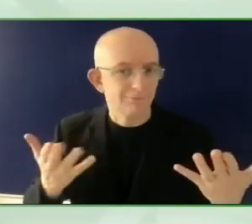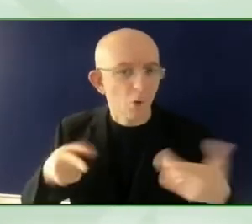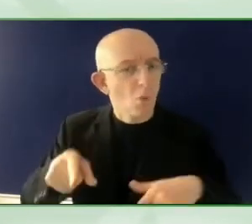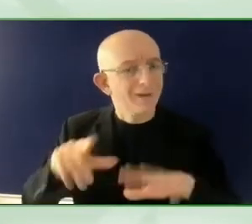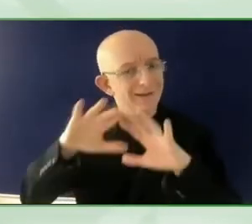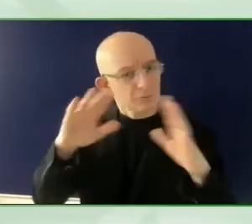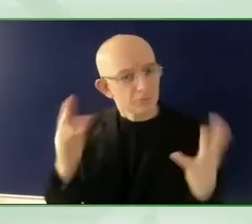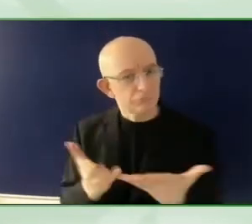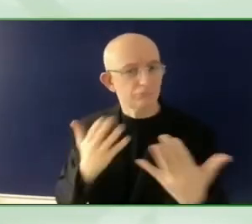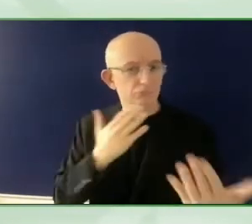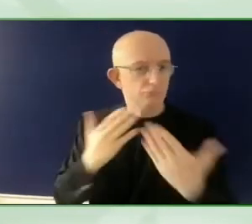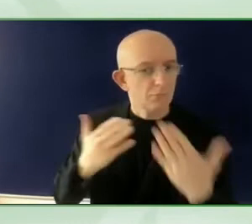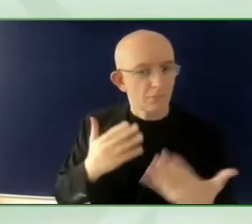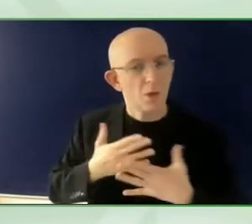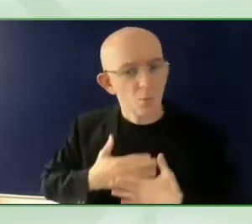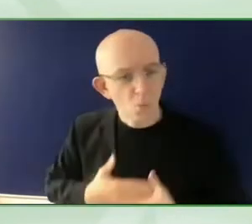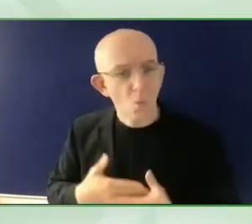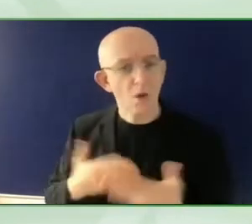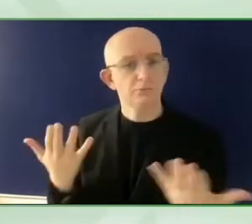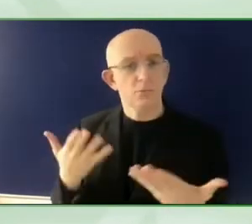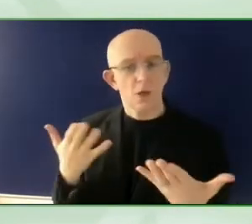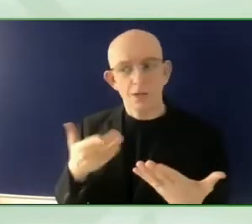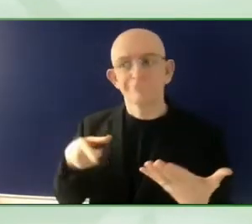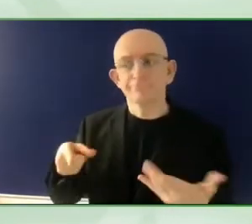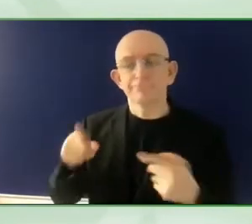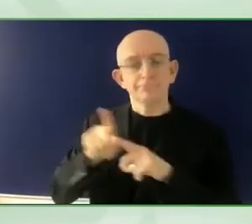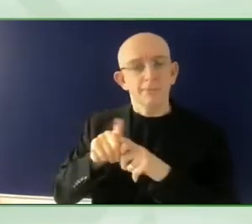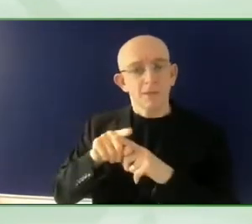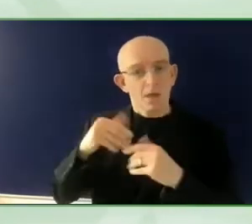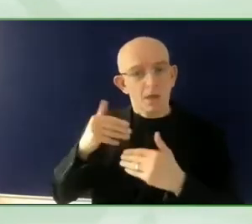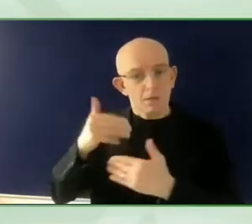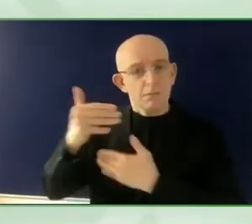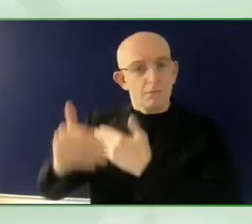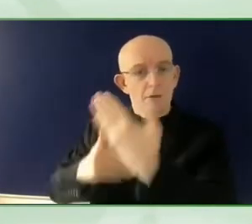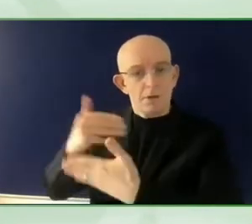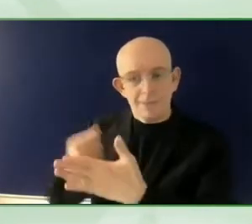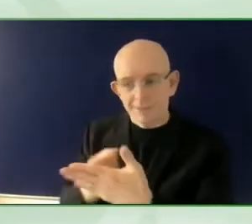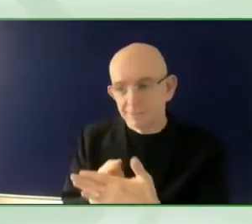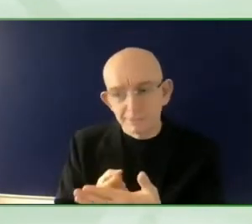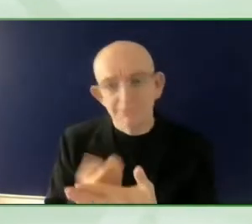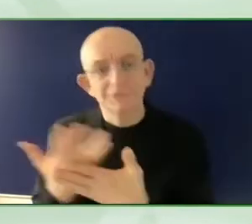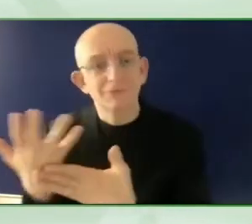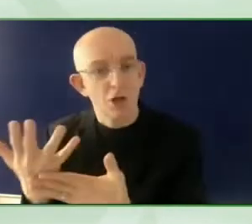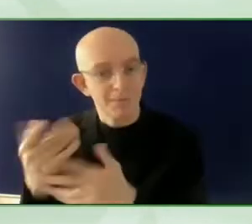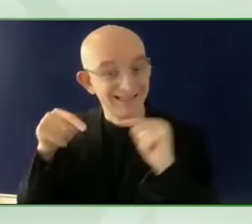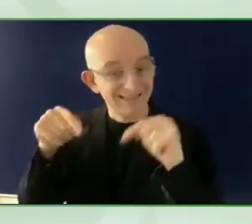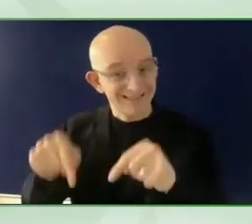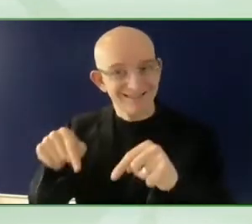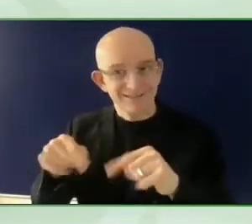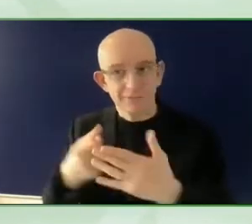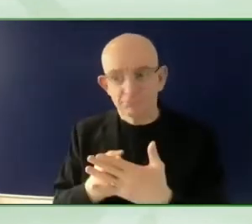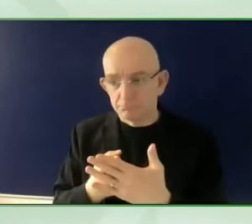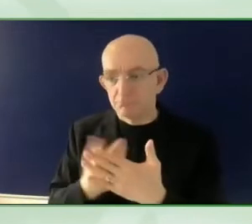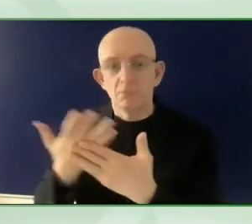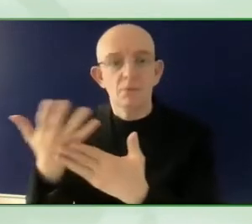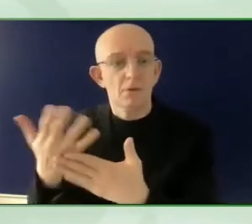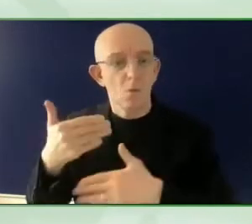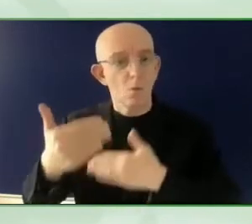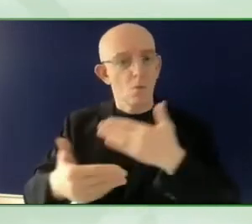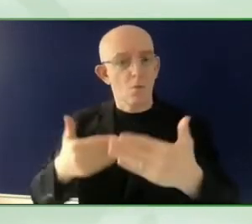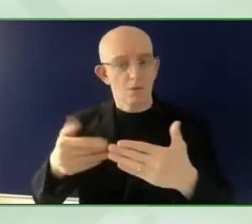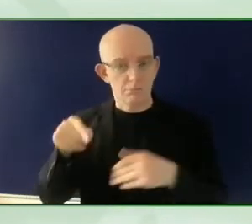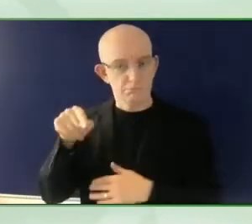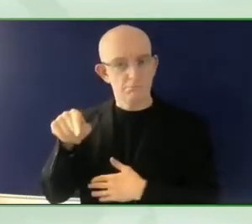organizations for this GDS has been a key component from defining the themes to a